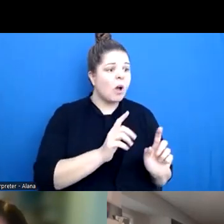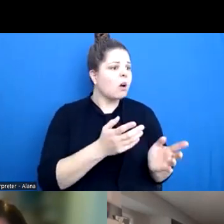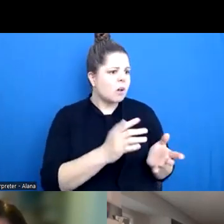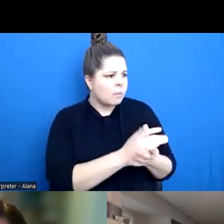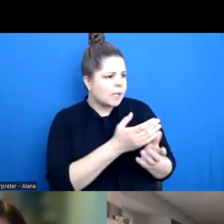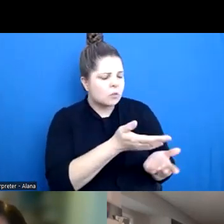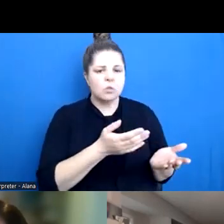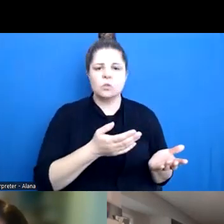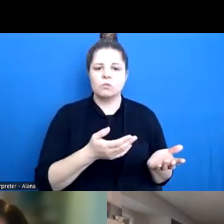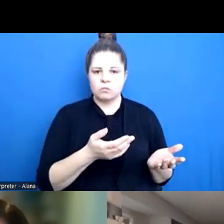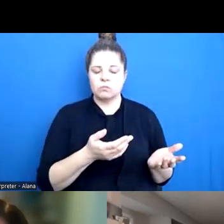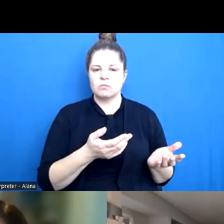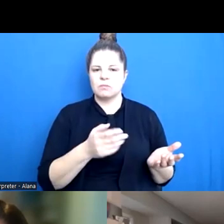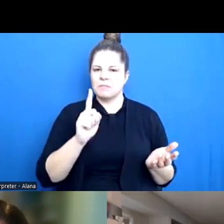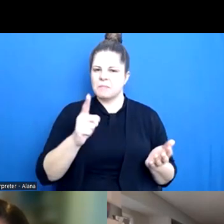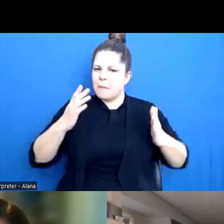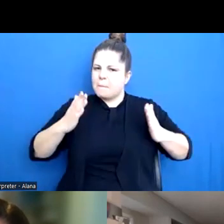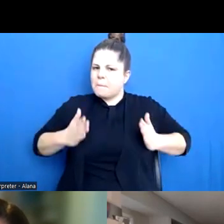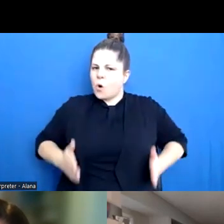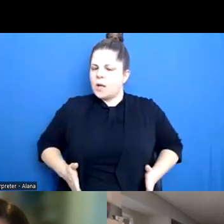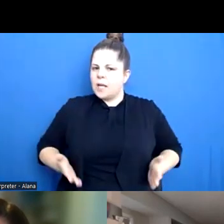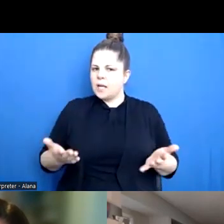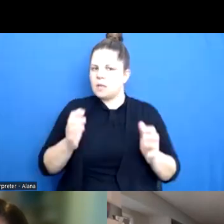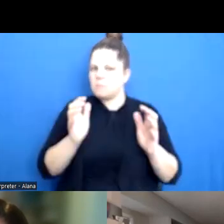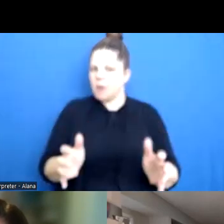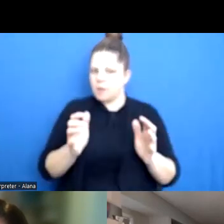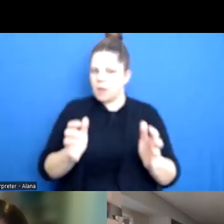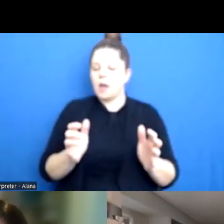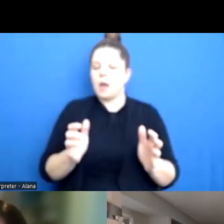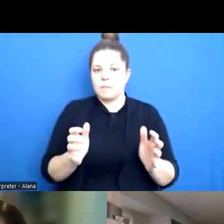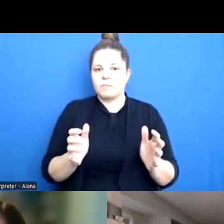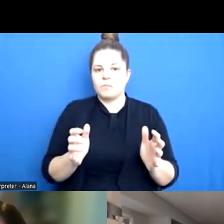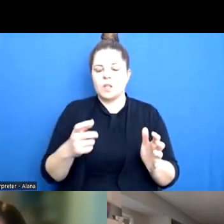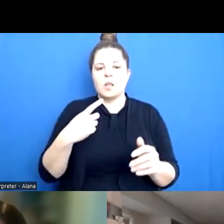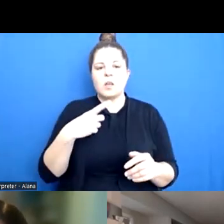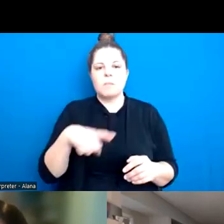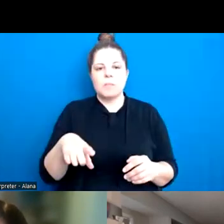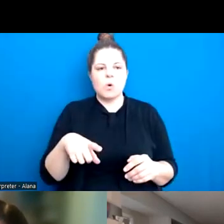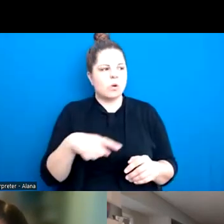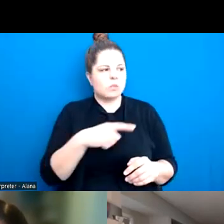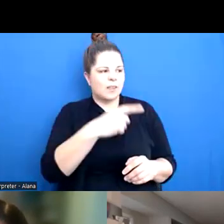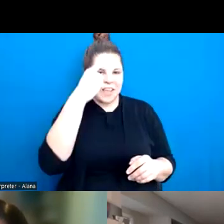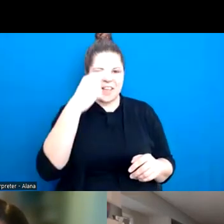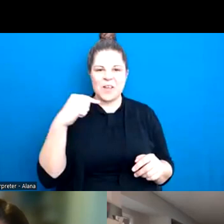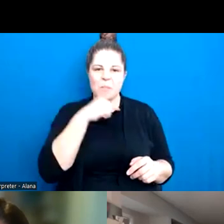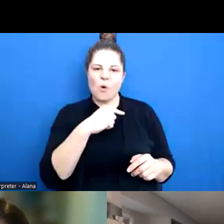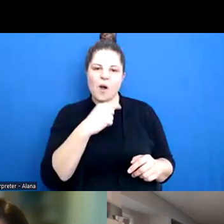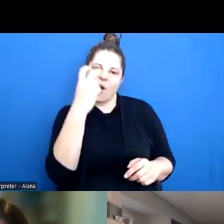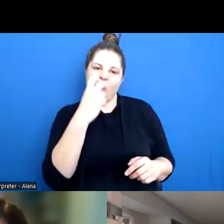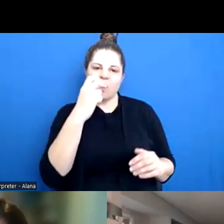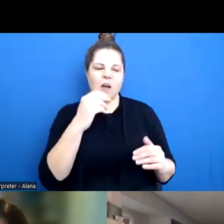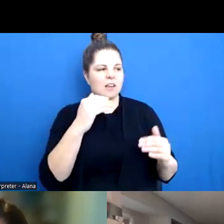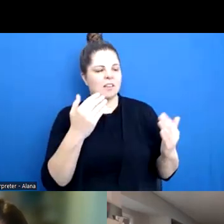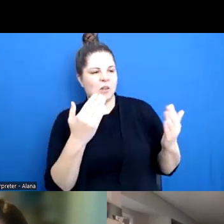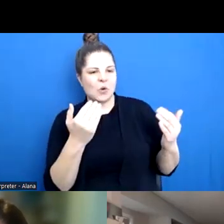bodies work in funny ways. And even though it's quite unlikely that, you know, the older cool boy from the nearby school is going to beat you to a pulp,